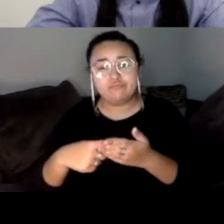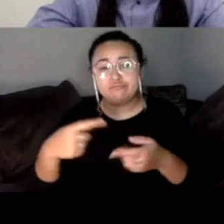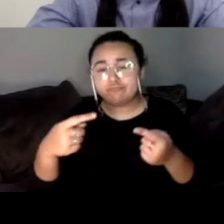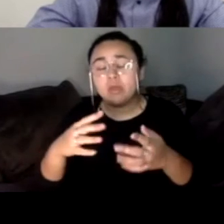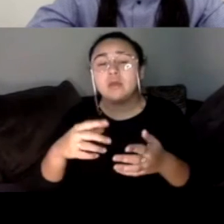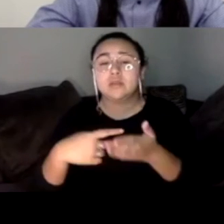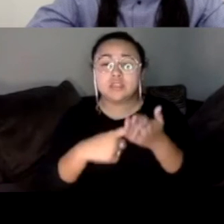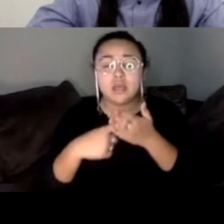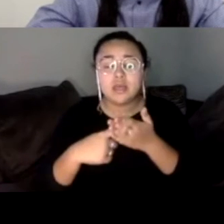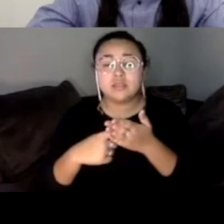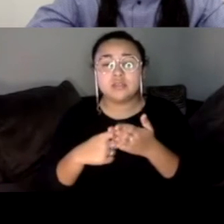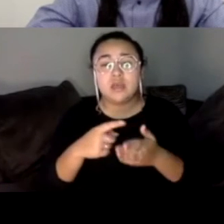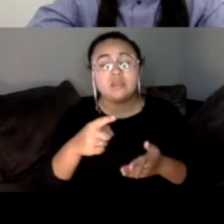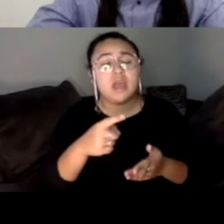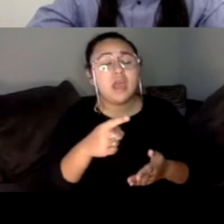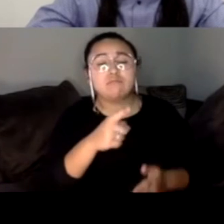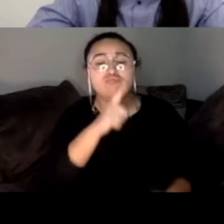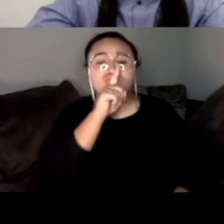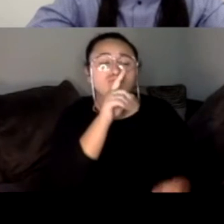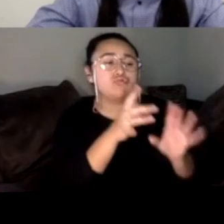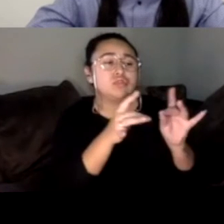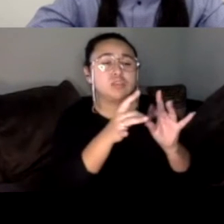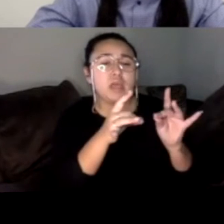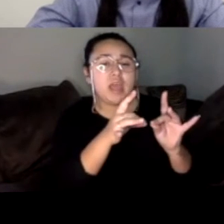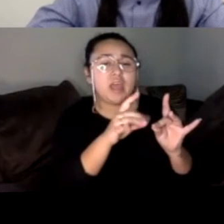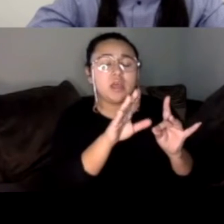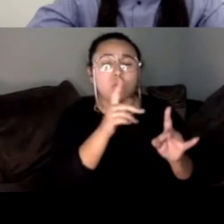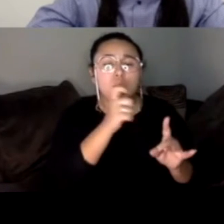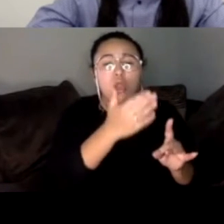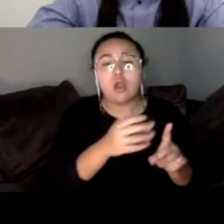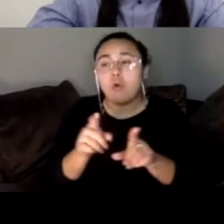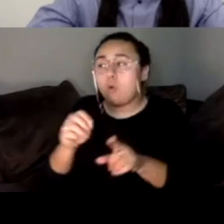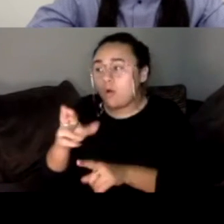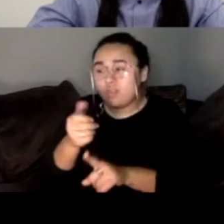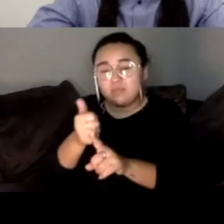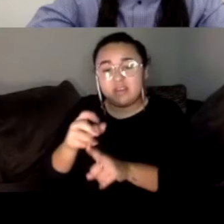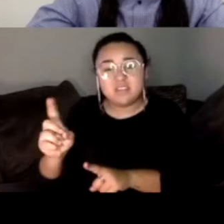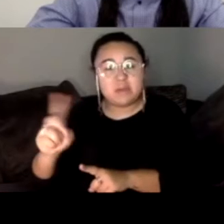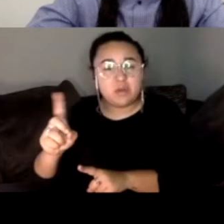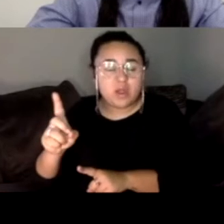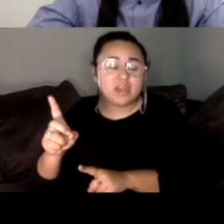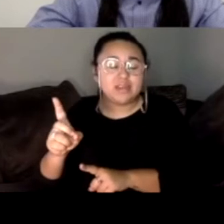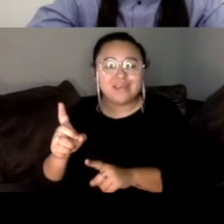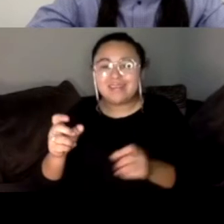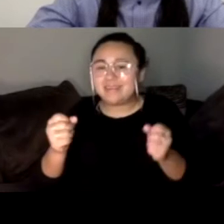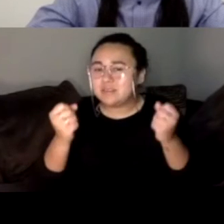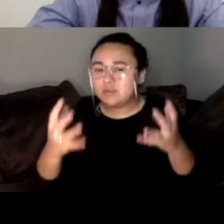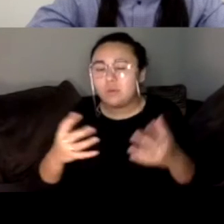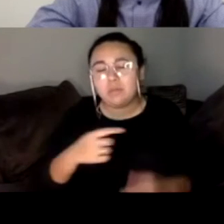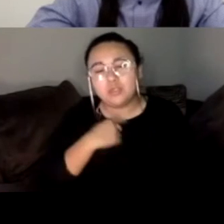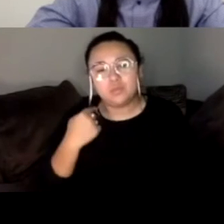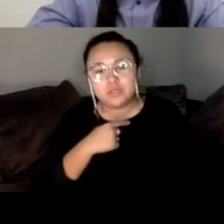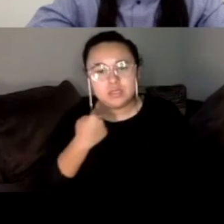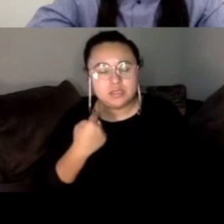a Democrat, we need to let people know, uh, that it's at stake. The other thing is many people aren't aware is